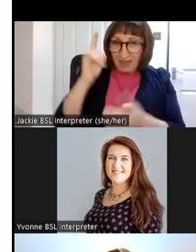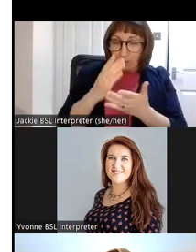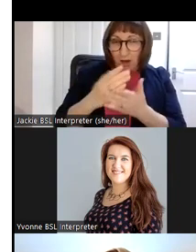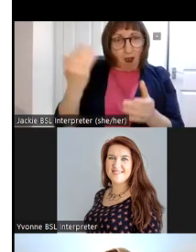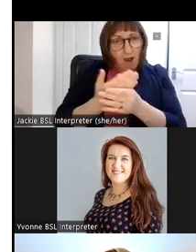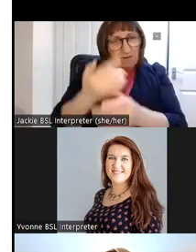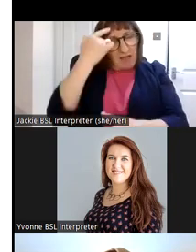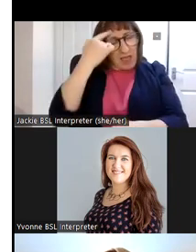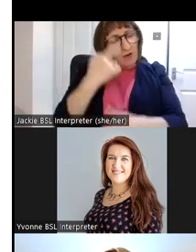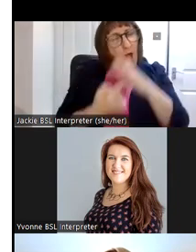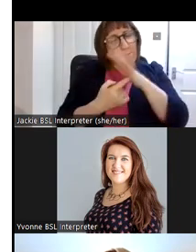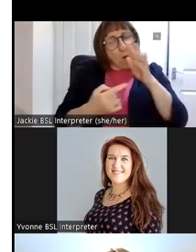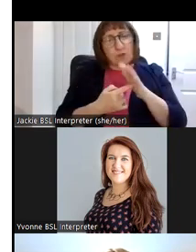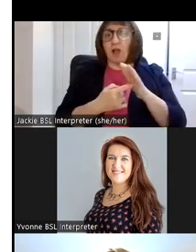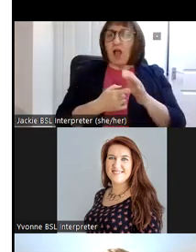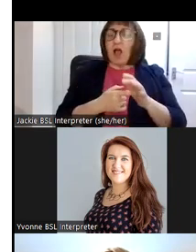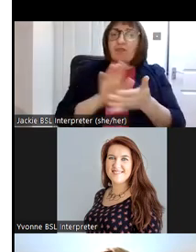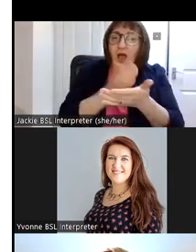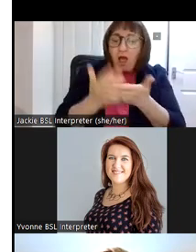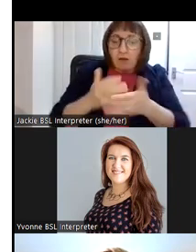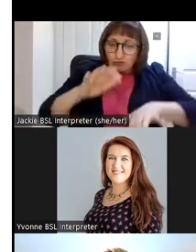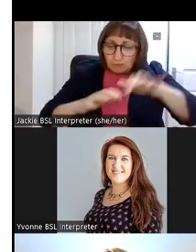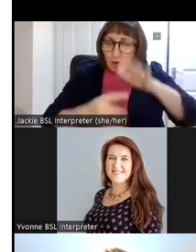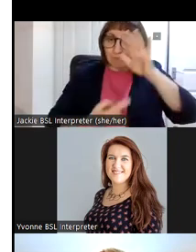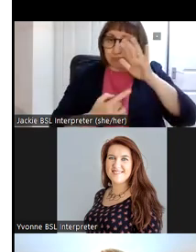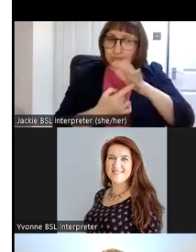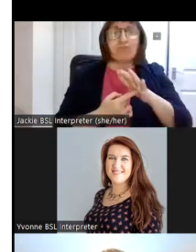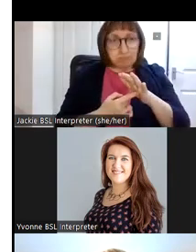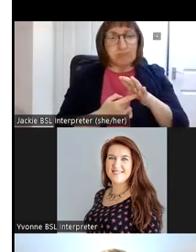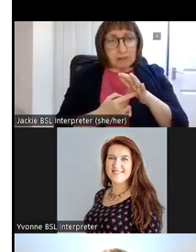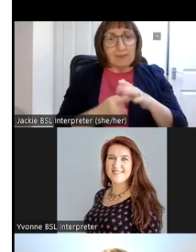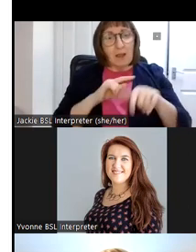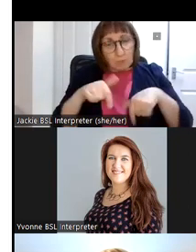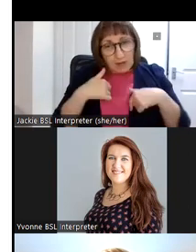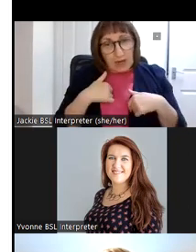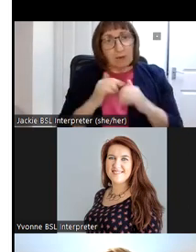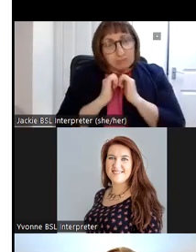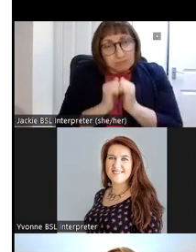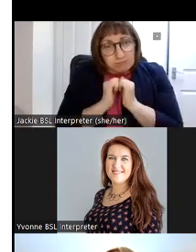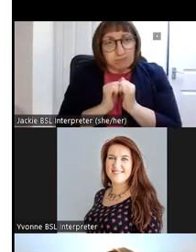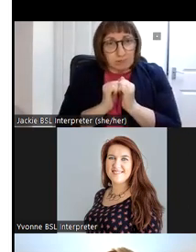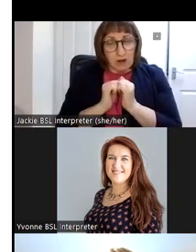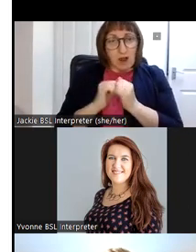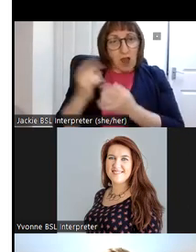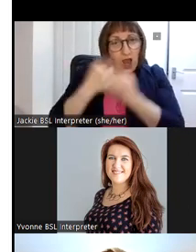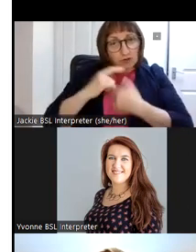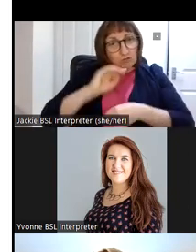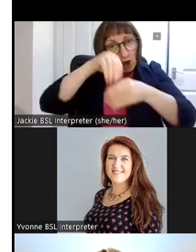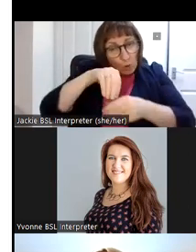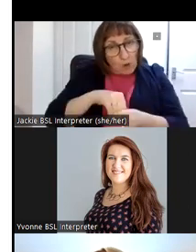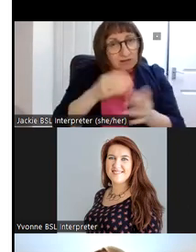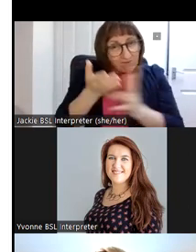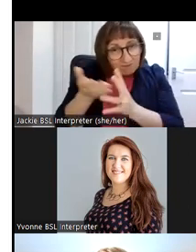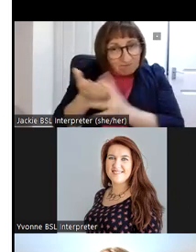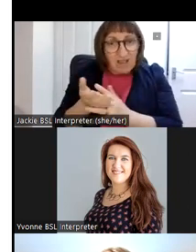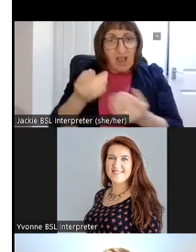me think about how important this transcribing actually is so it enables us keep our heritage all inclusive and